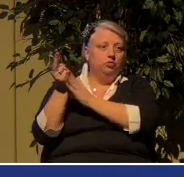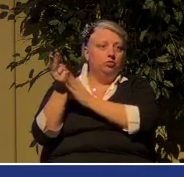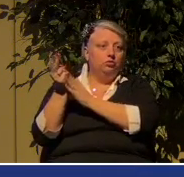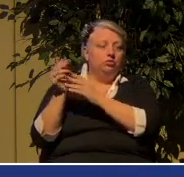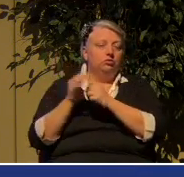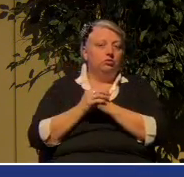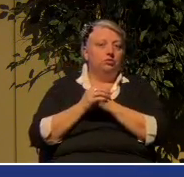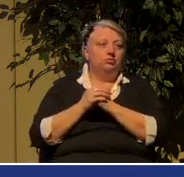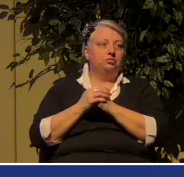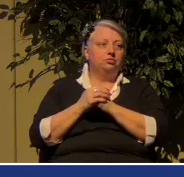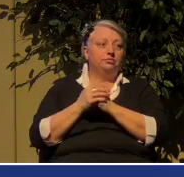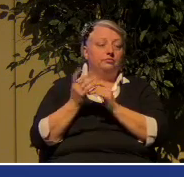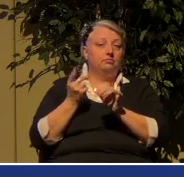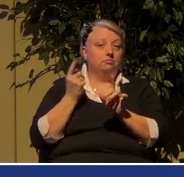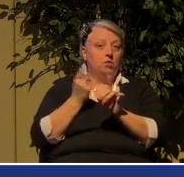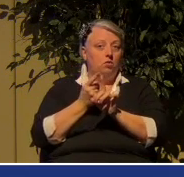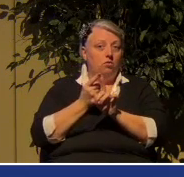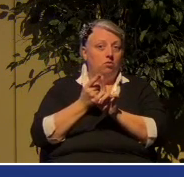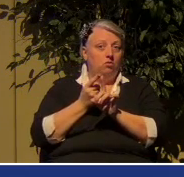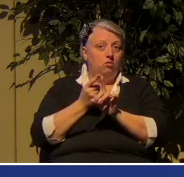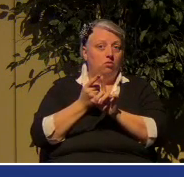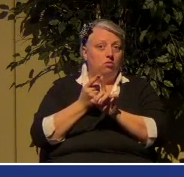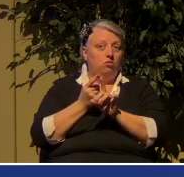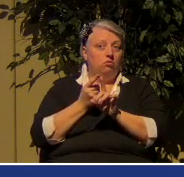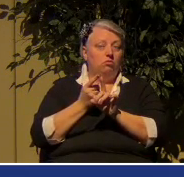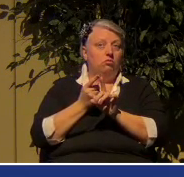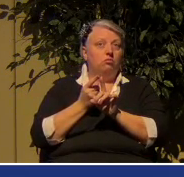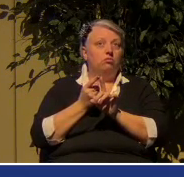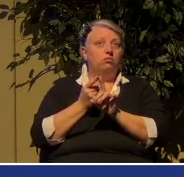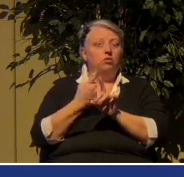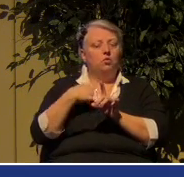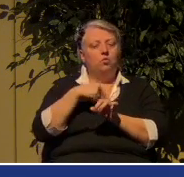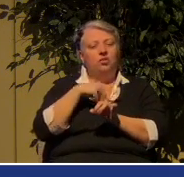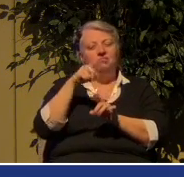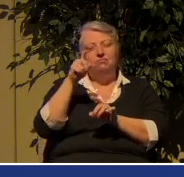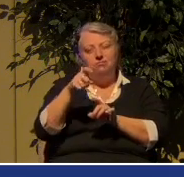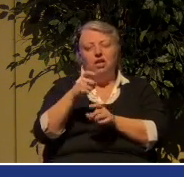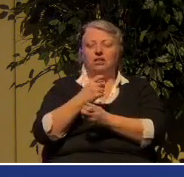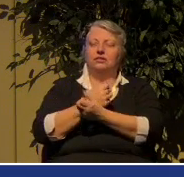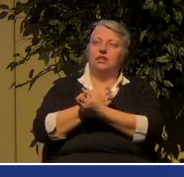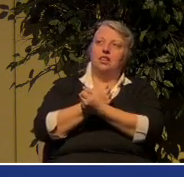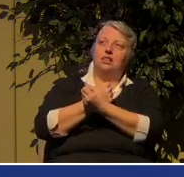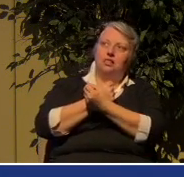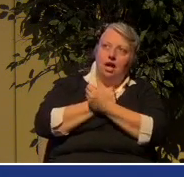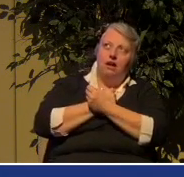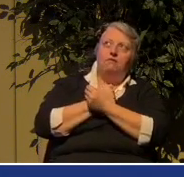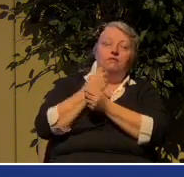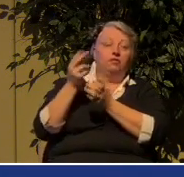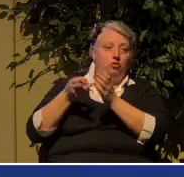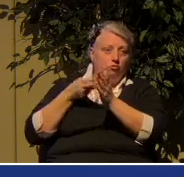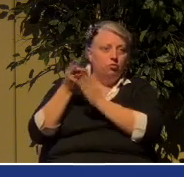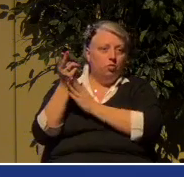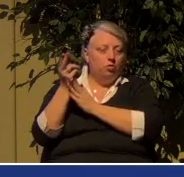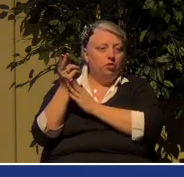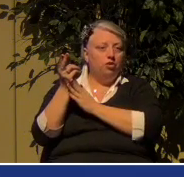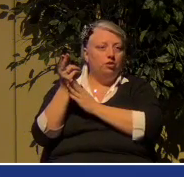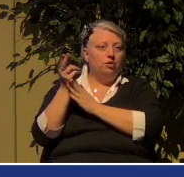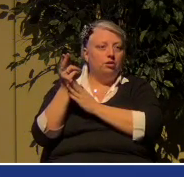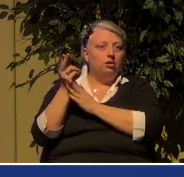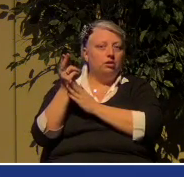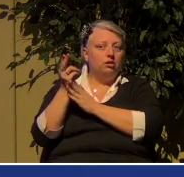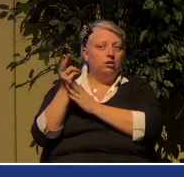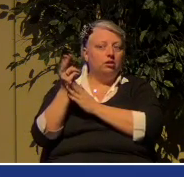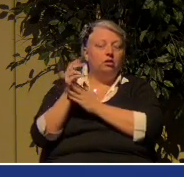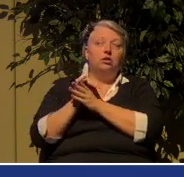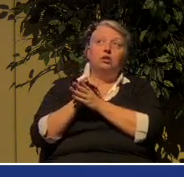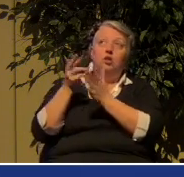And so the point is, we must love the truth. The